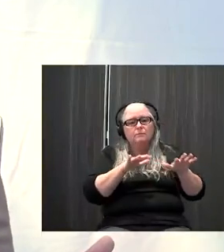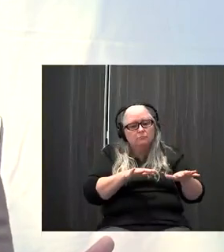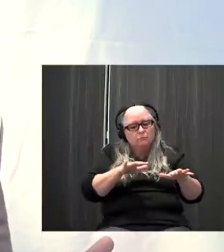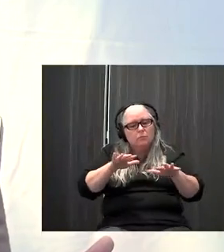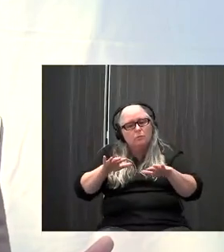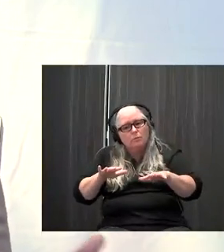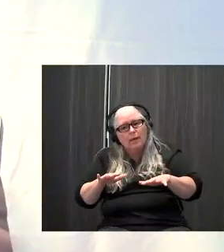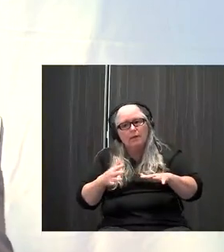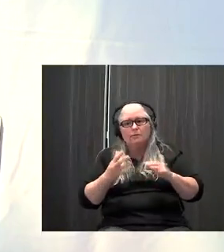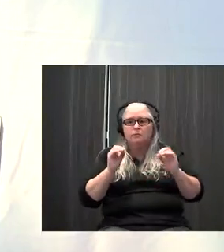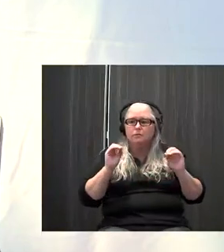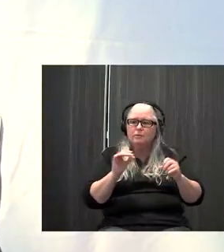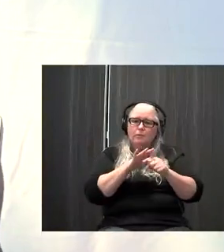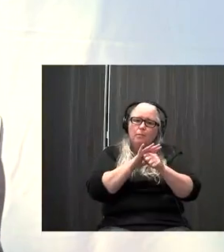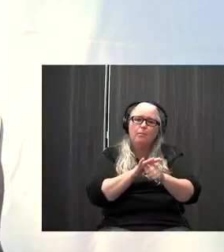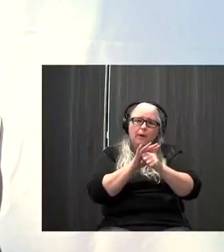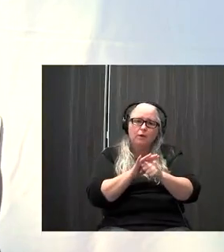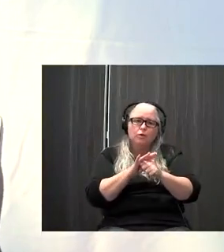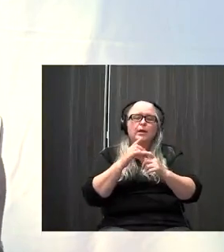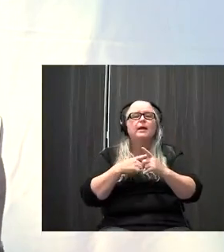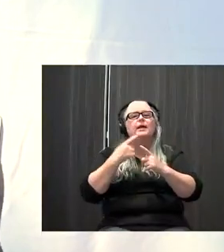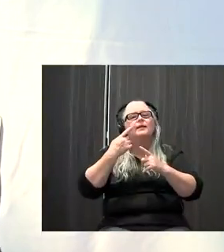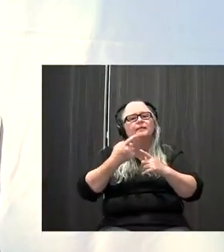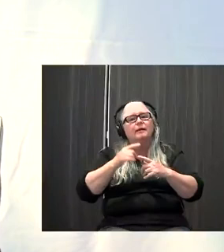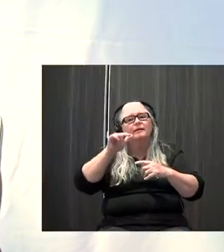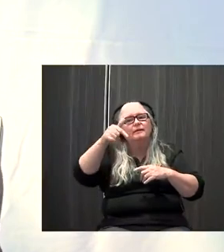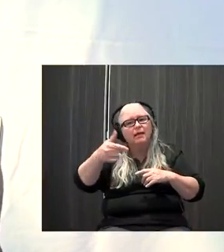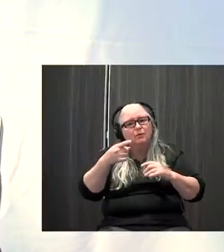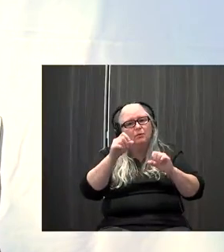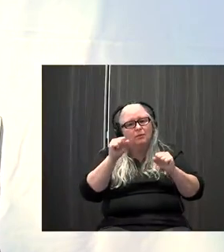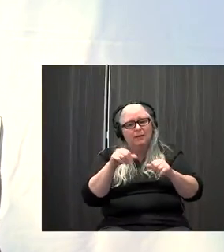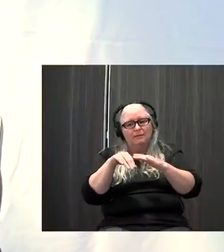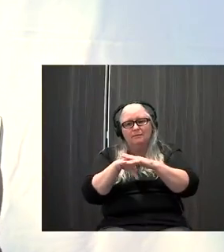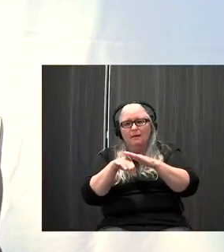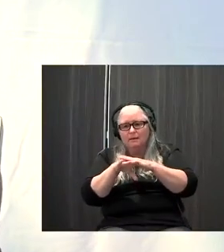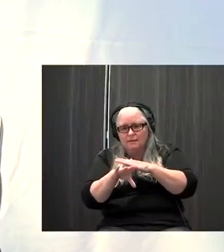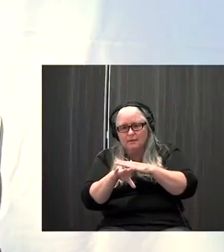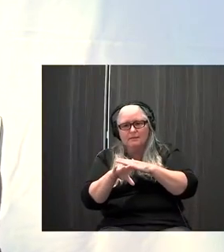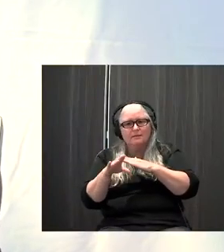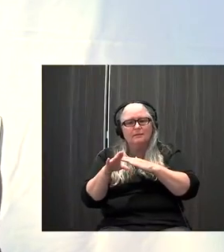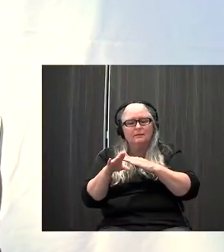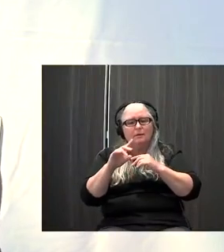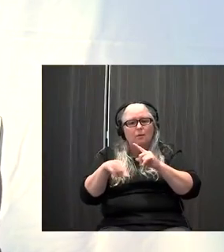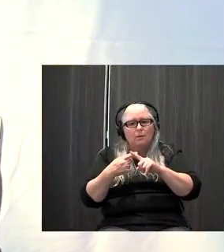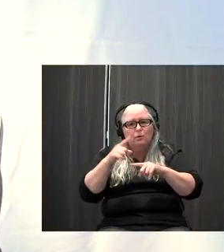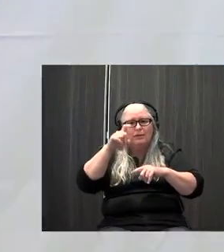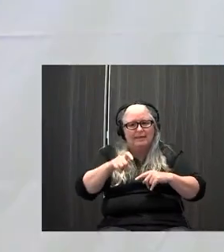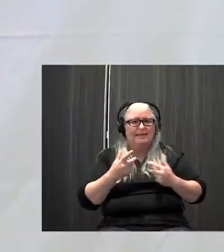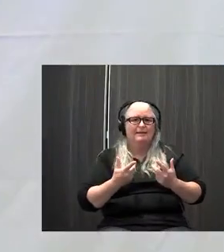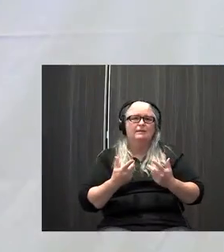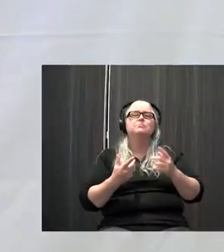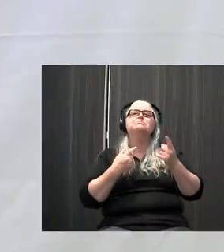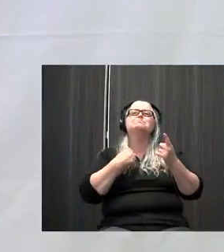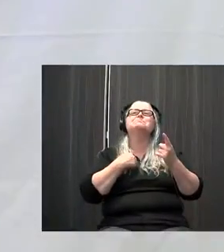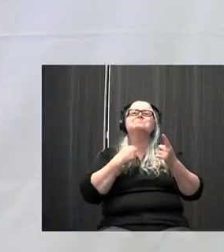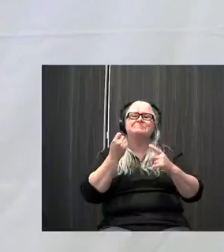practice it when there's no pressure, and then you'll be able to access it much more readily when you need it in the middle of the day. That makes a lot of